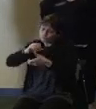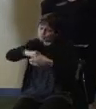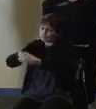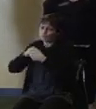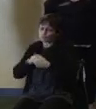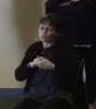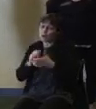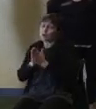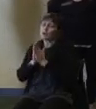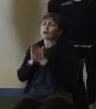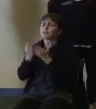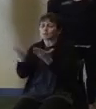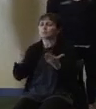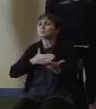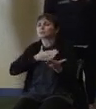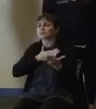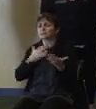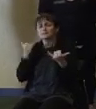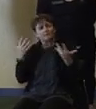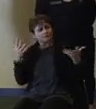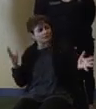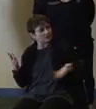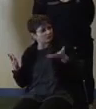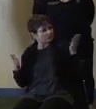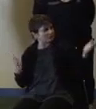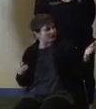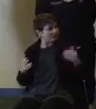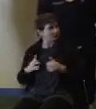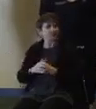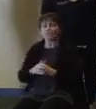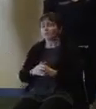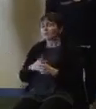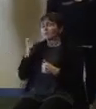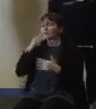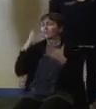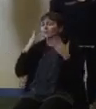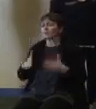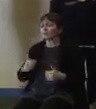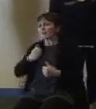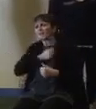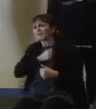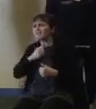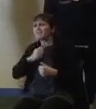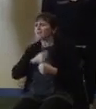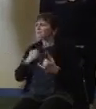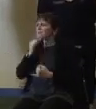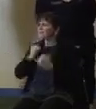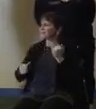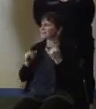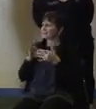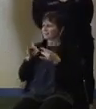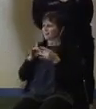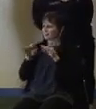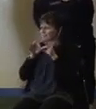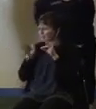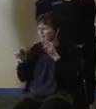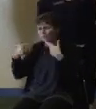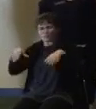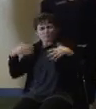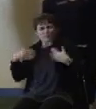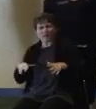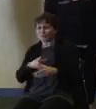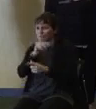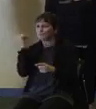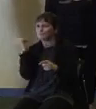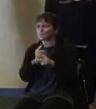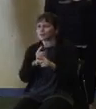So with that said, I'll turn it back over to the governor. Thank you. I love that last theme, and amen to